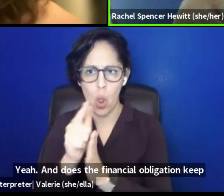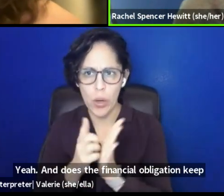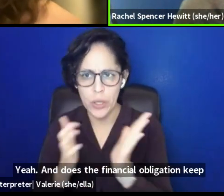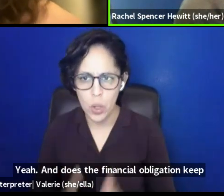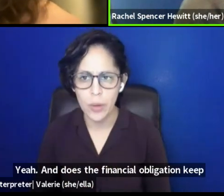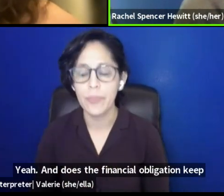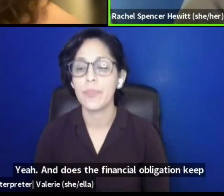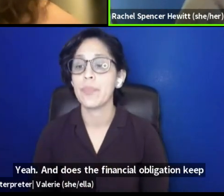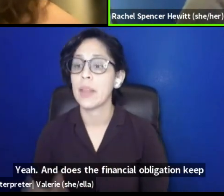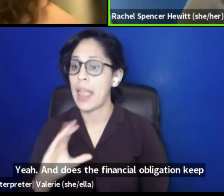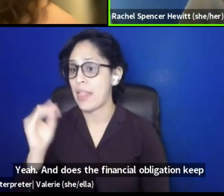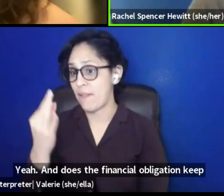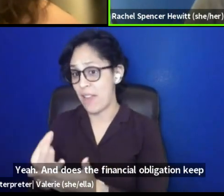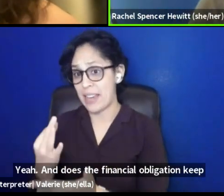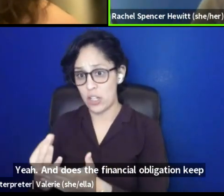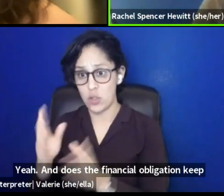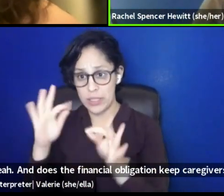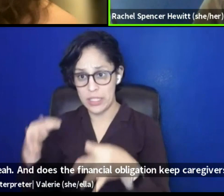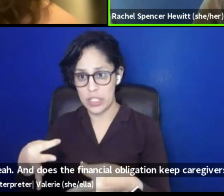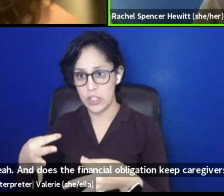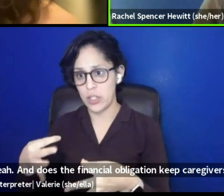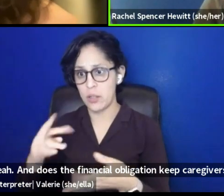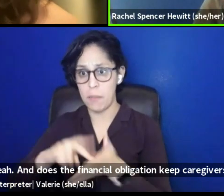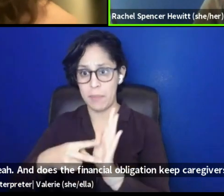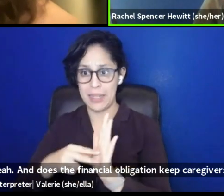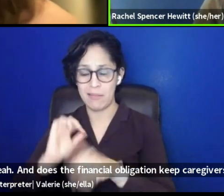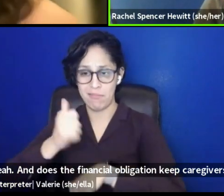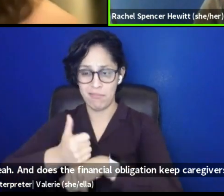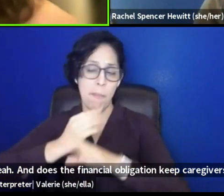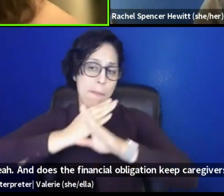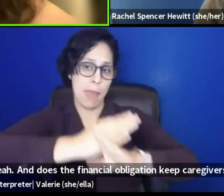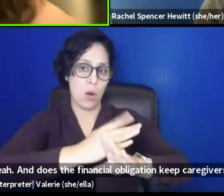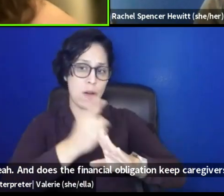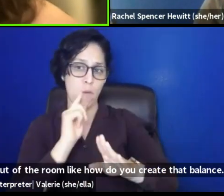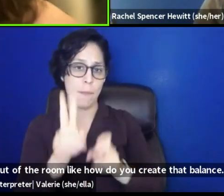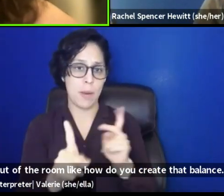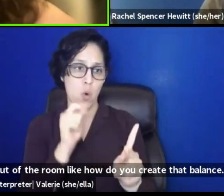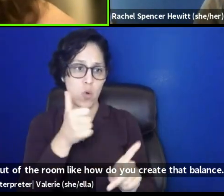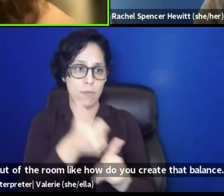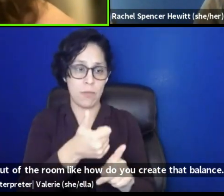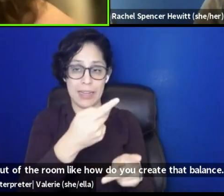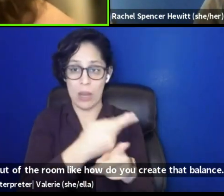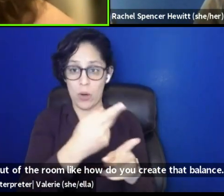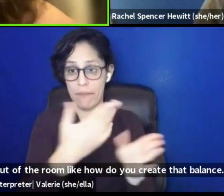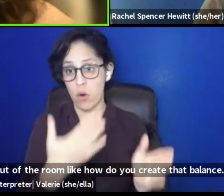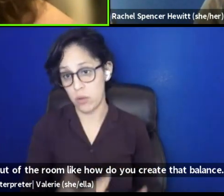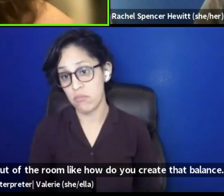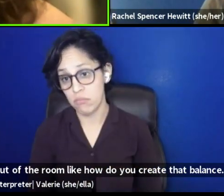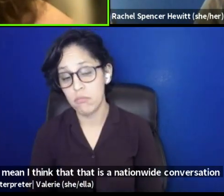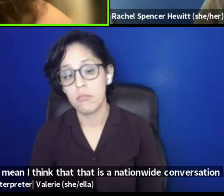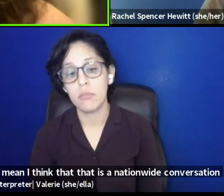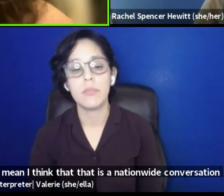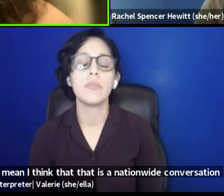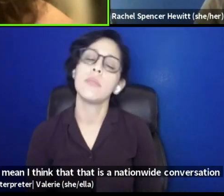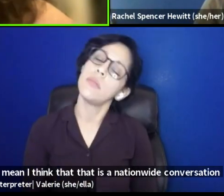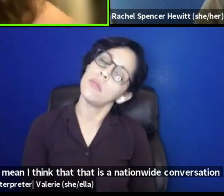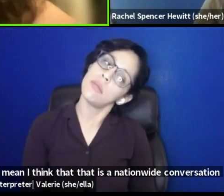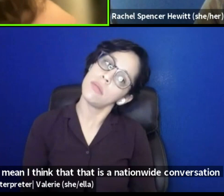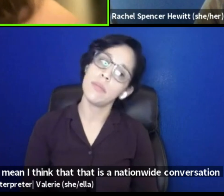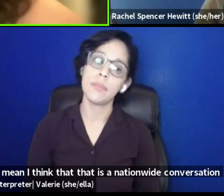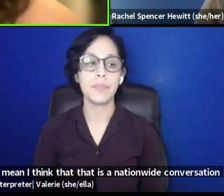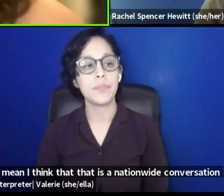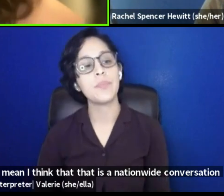caregivers out of the room? Like how do you create that balance? I mean, I think that that is a nationwide conversation too, about